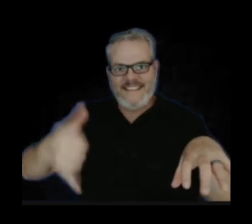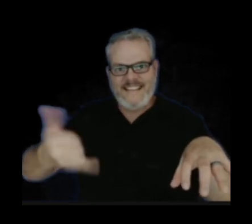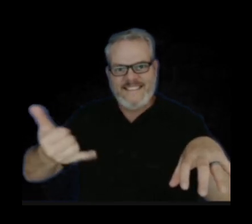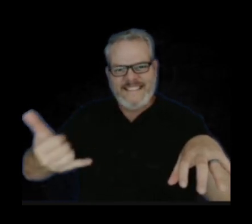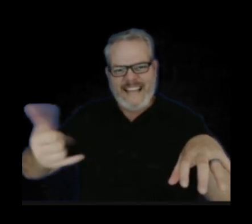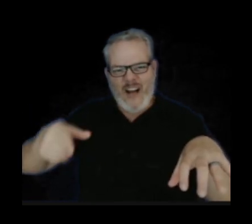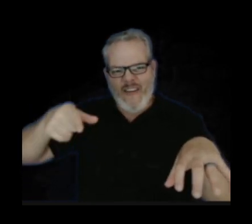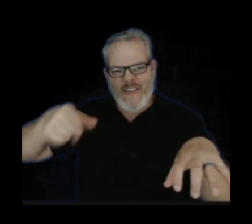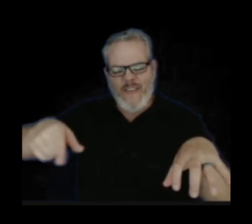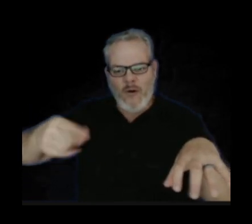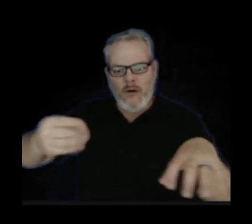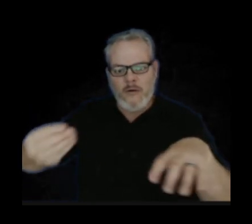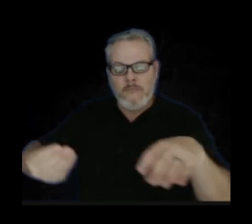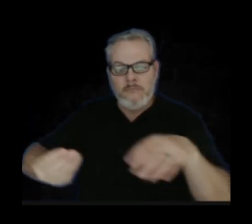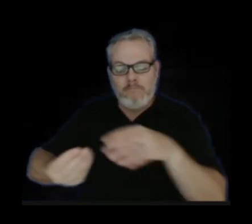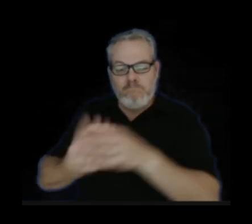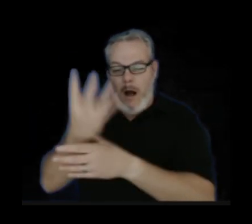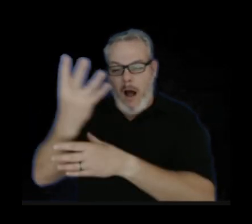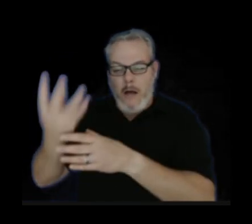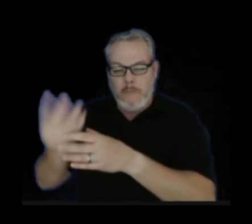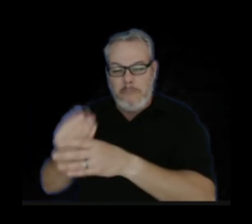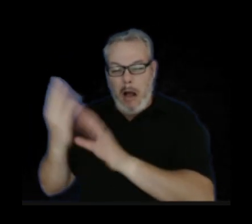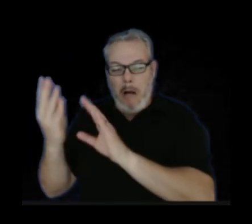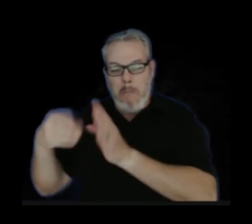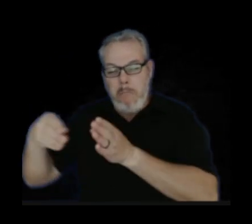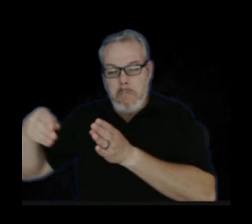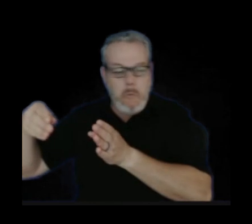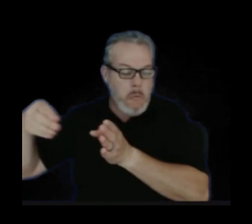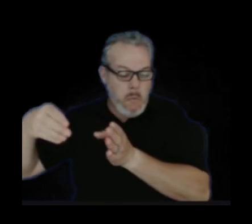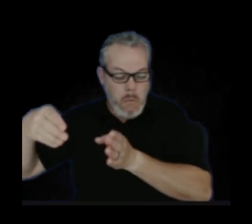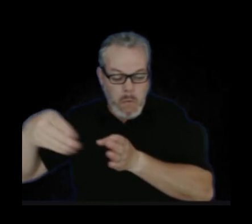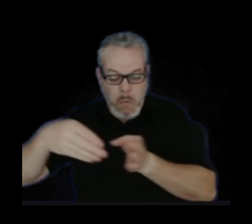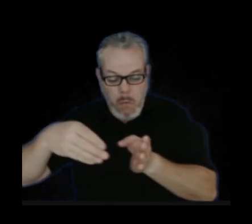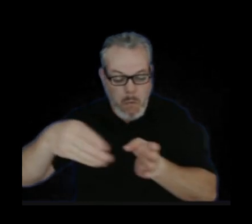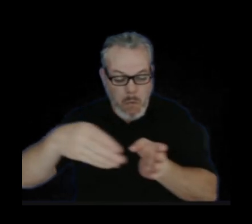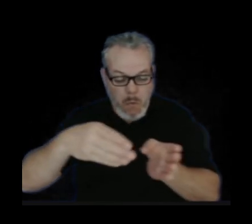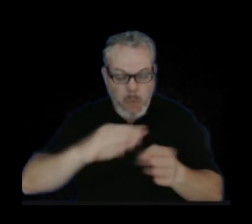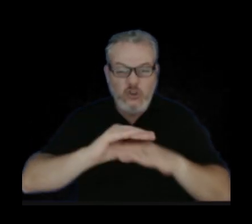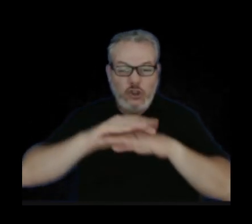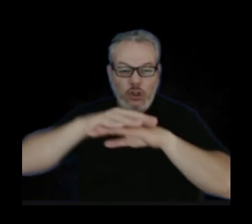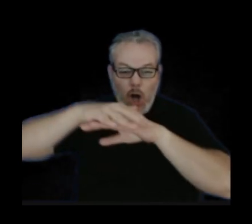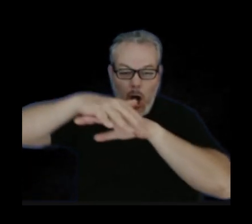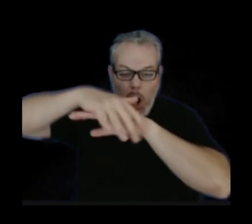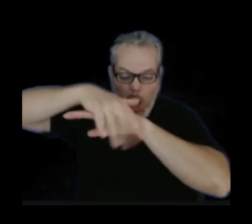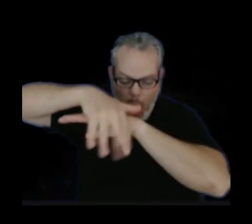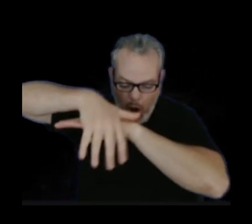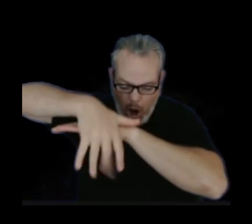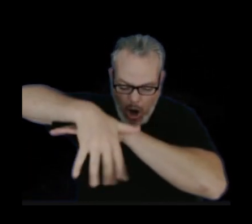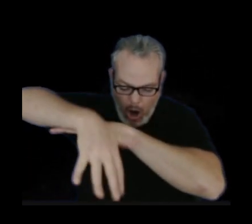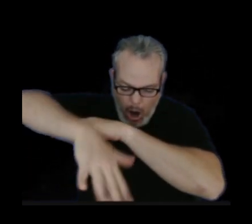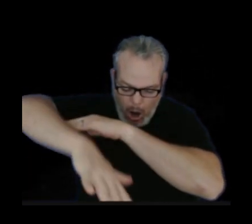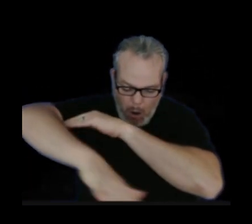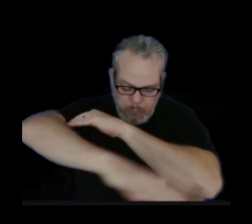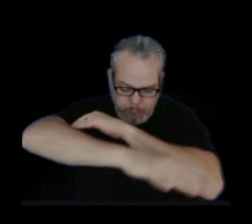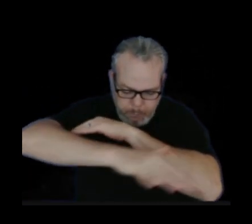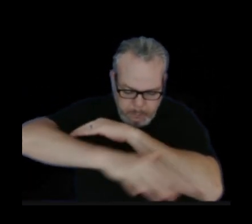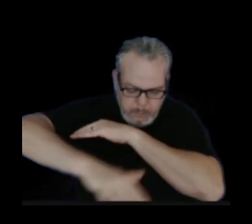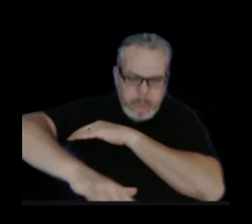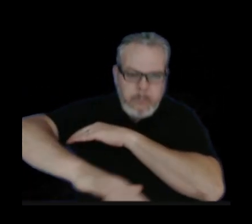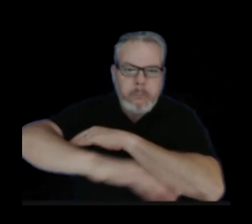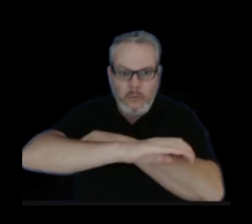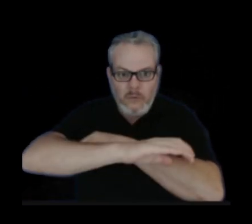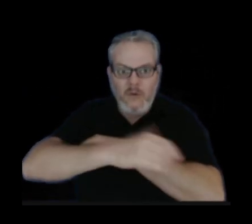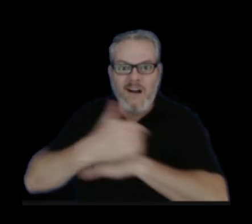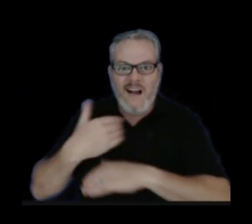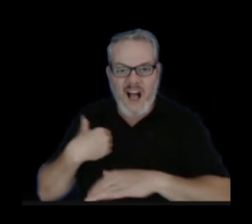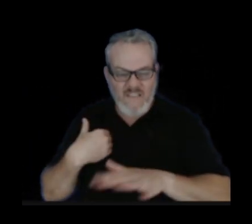in this giant river that's pouring over the cliff into the crater crater and setting lava flows across the crater